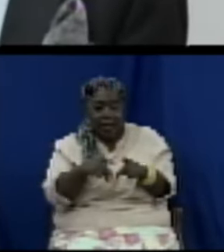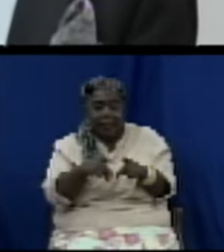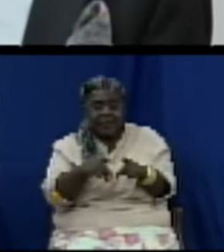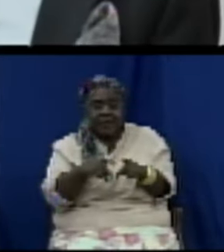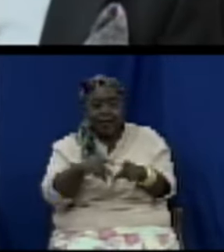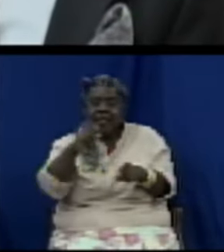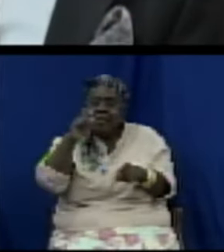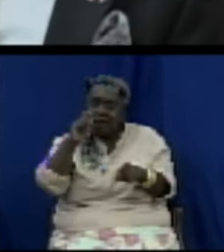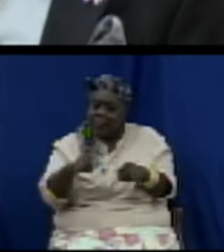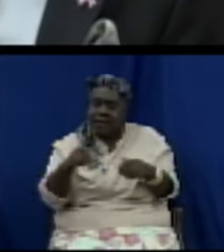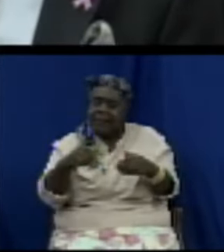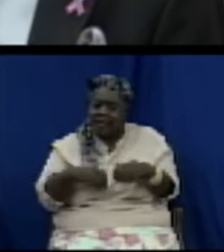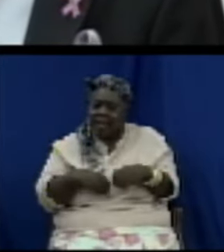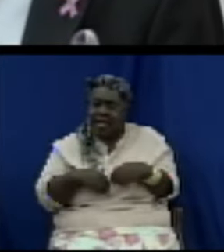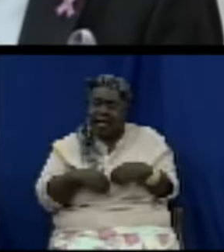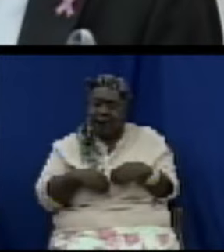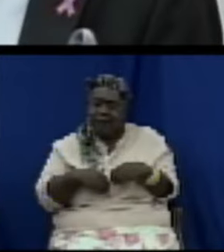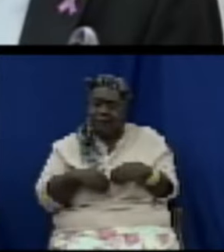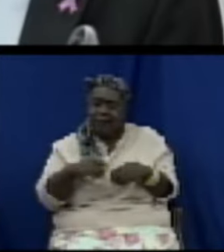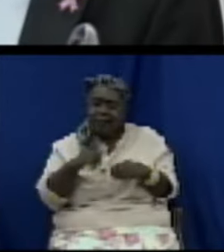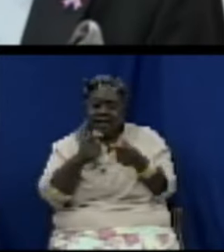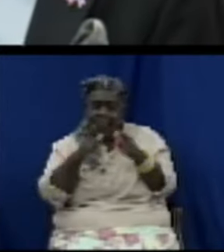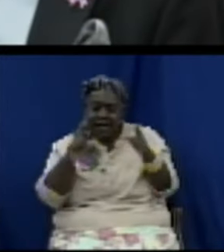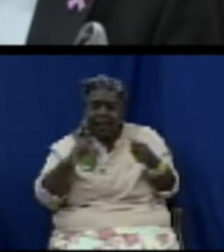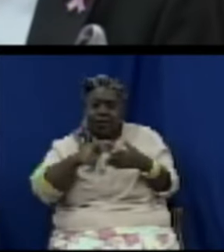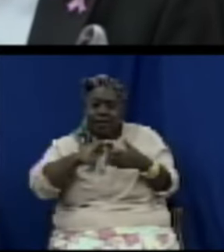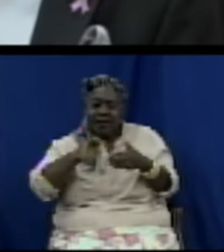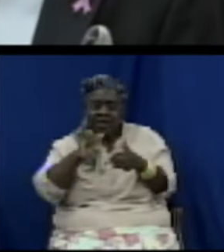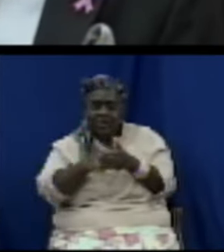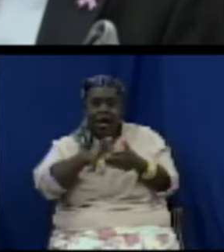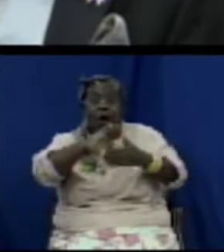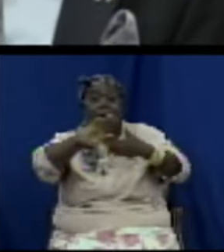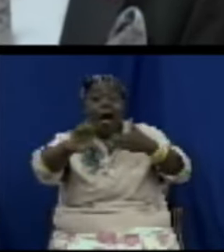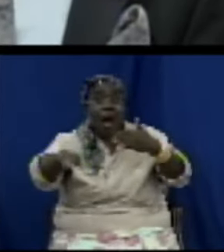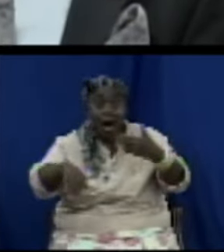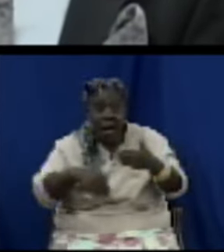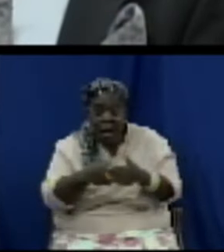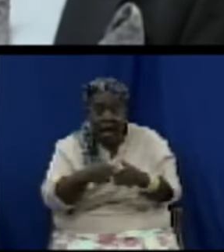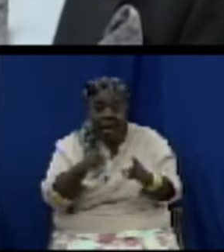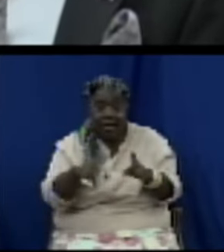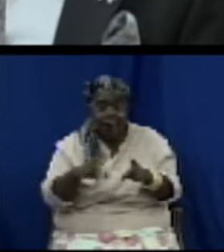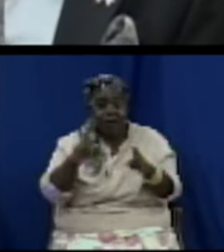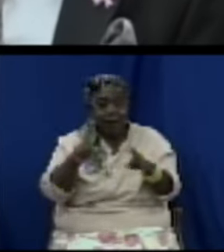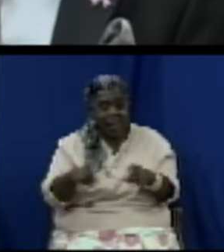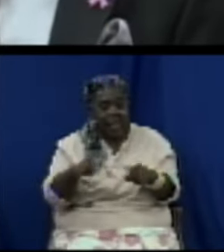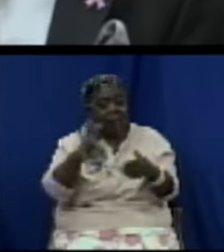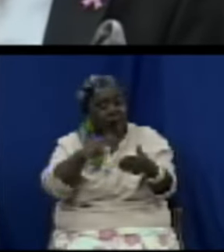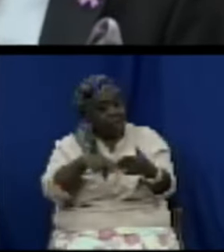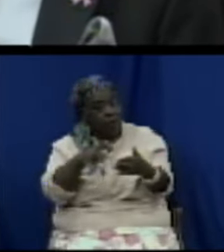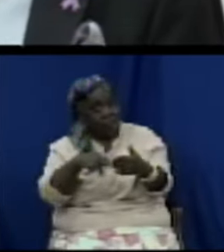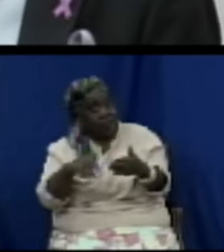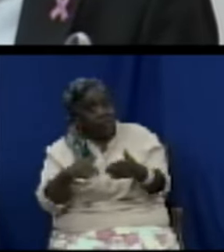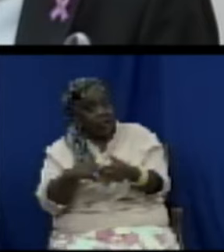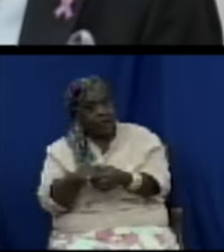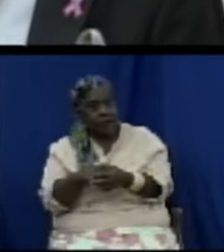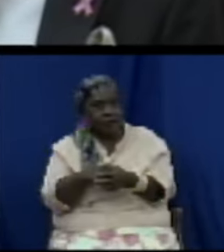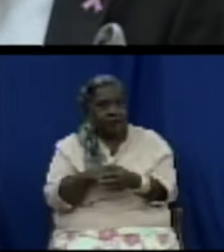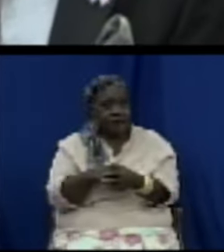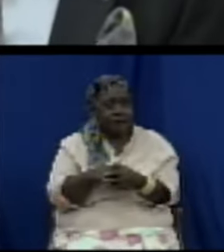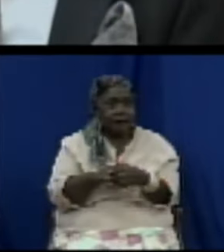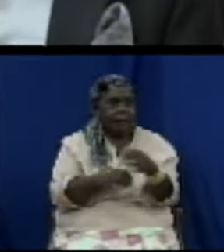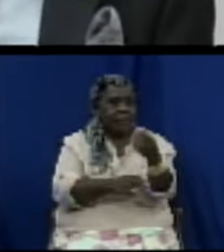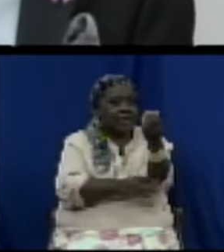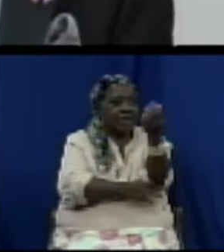make sure not only consumers but those who are doing the orders